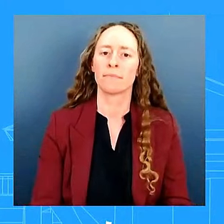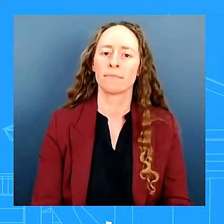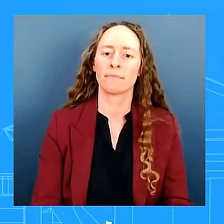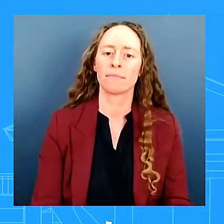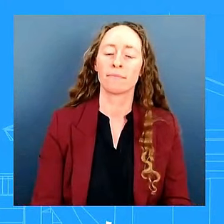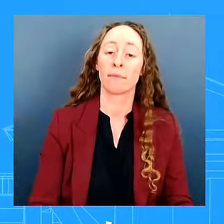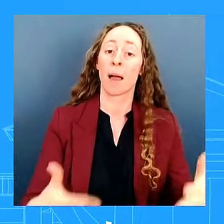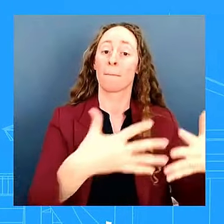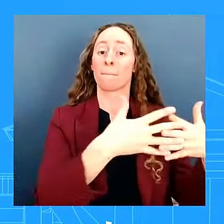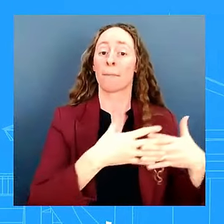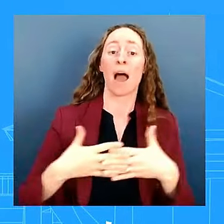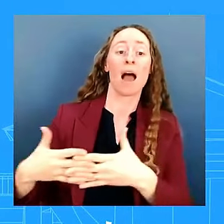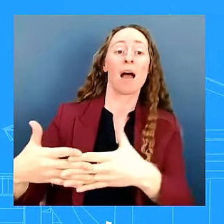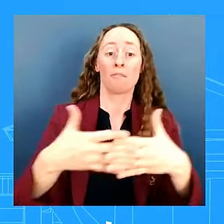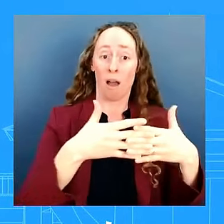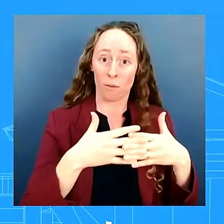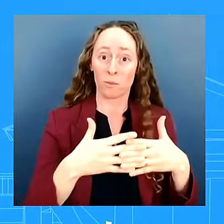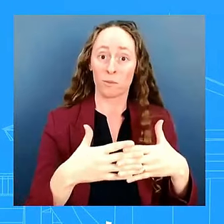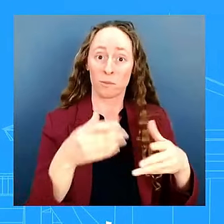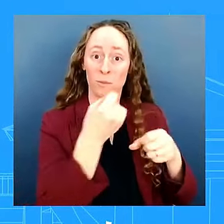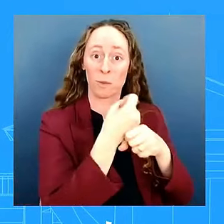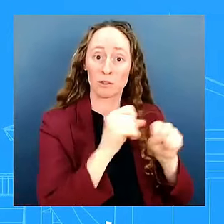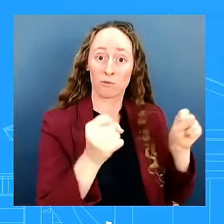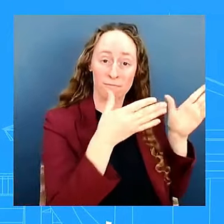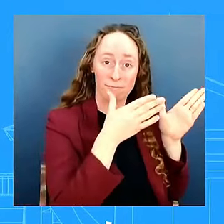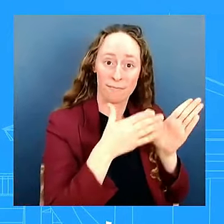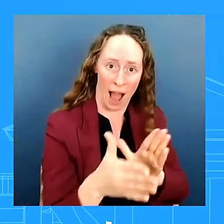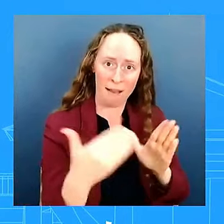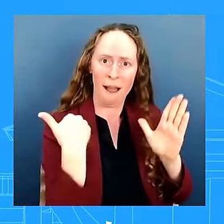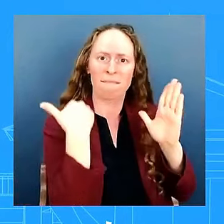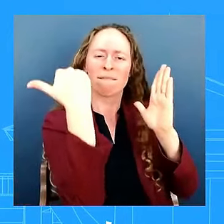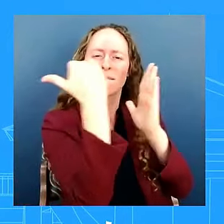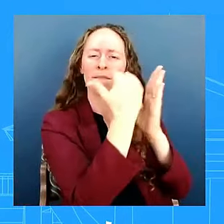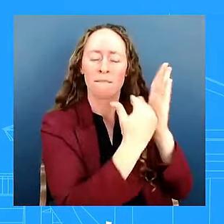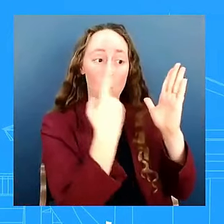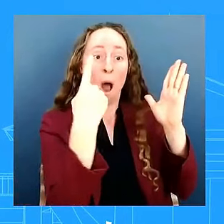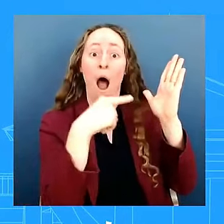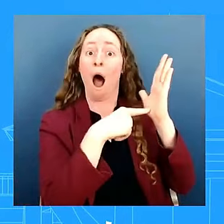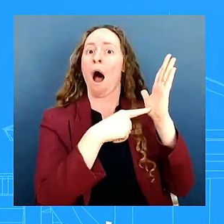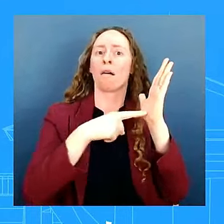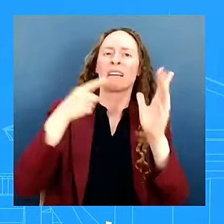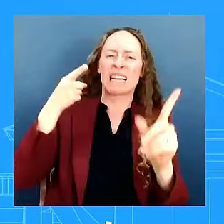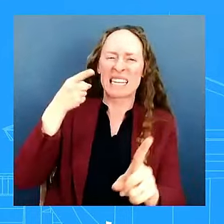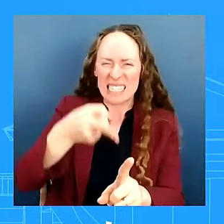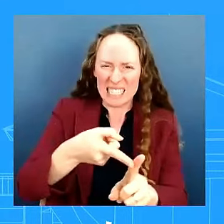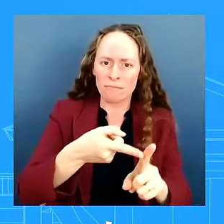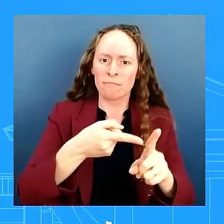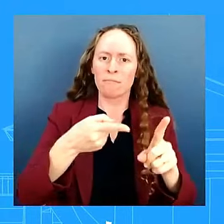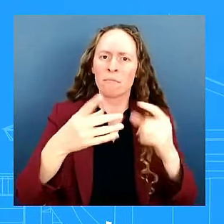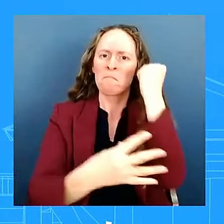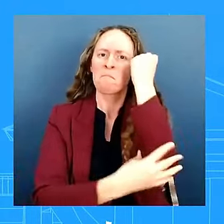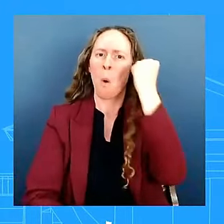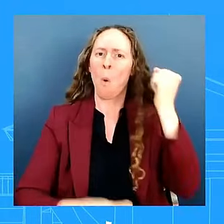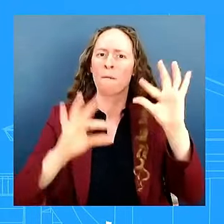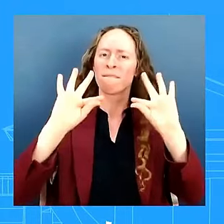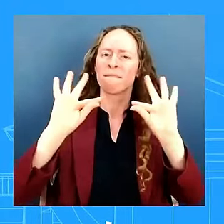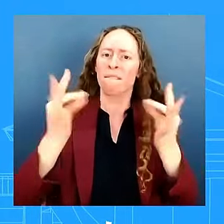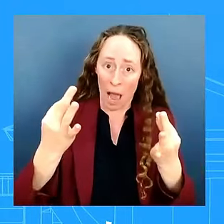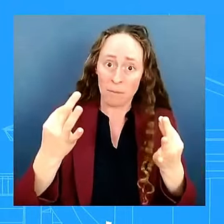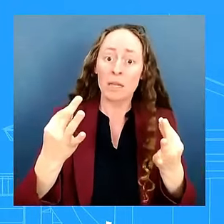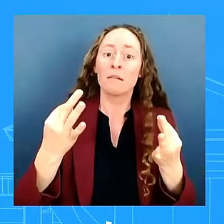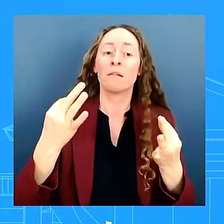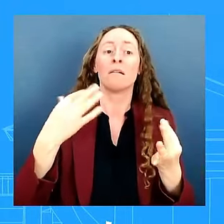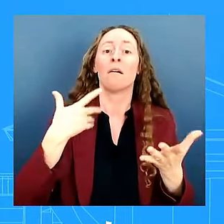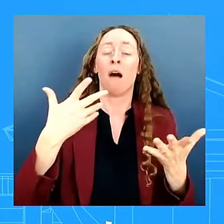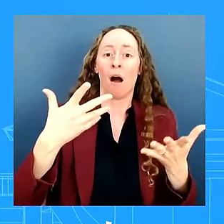is that we were able to cut uh child poverty by nearly uh half and that's a record low uh and and that's because we